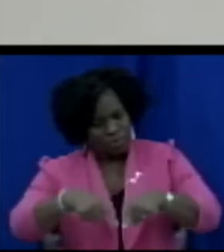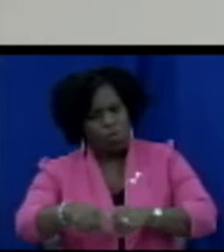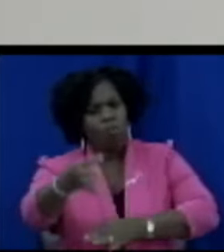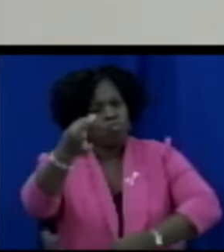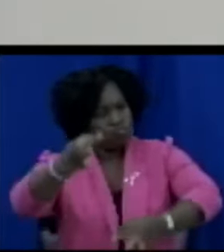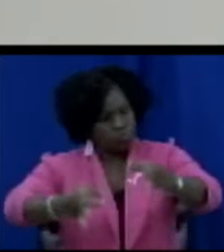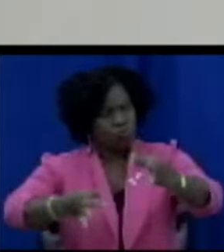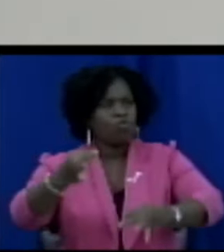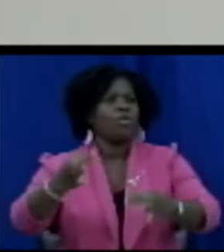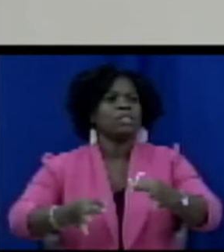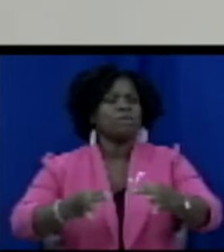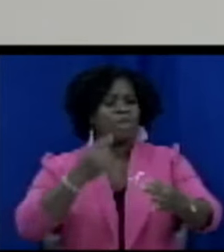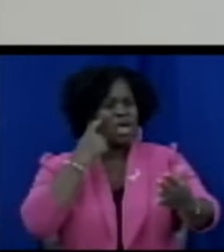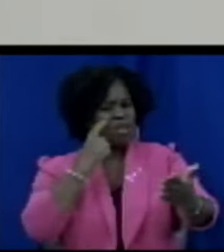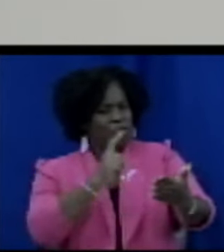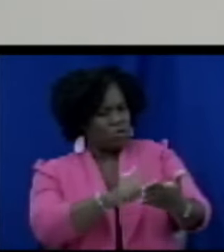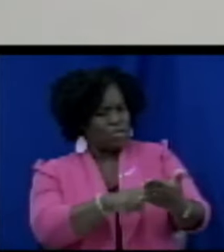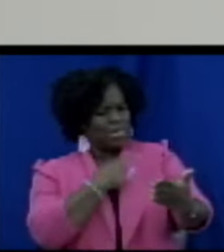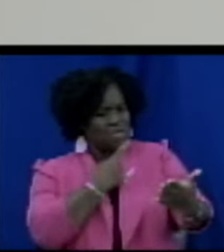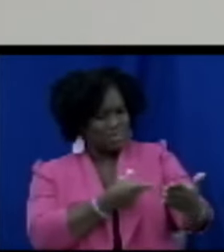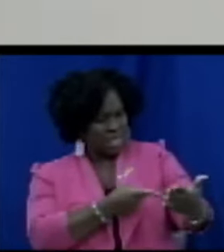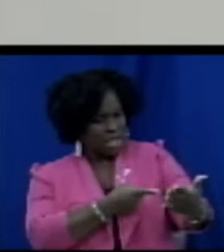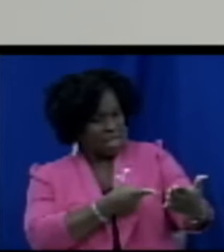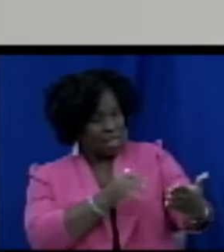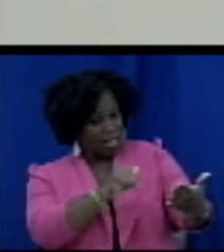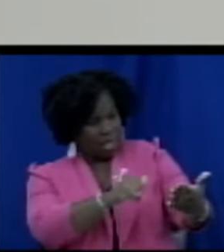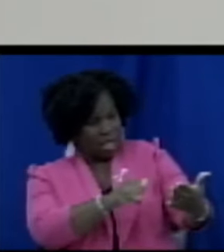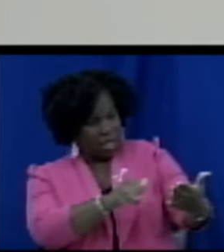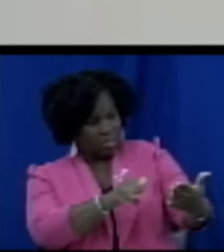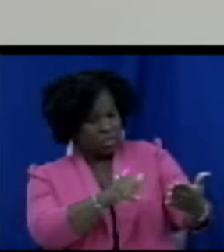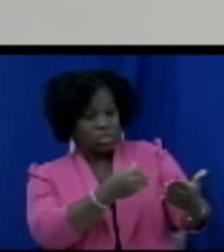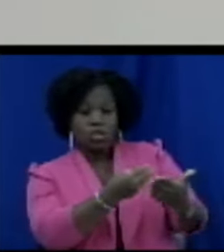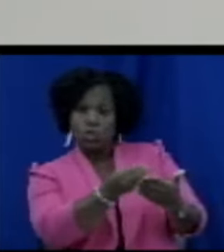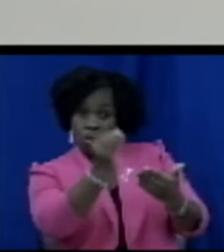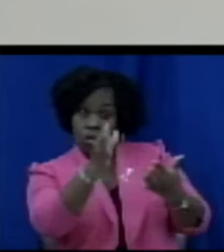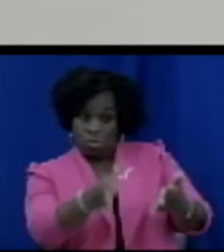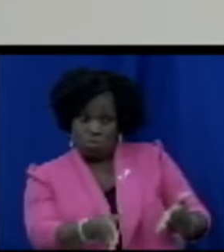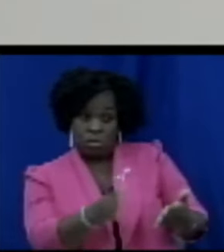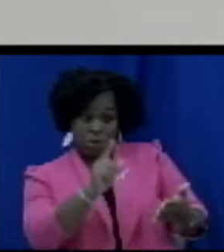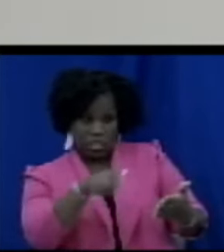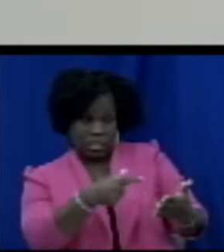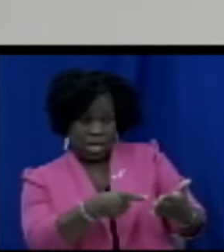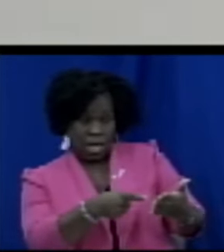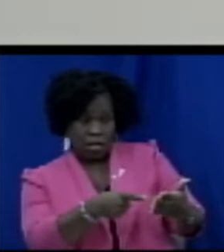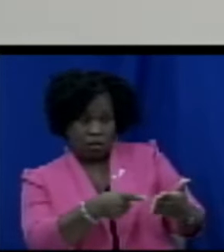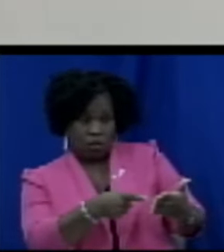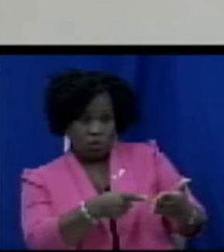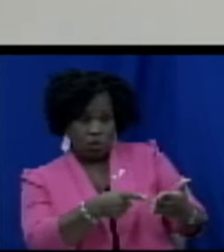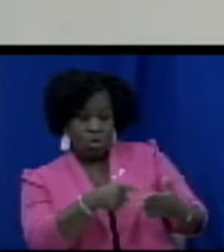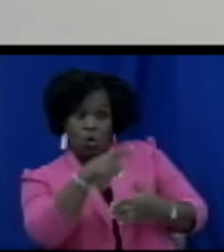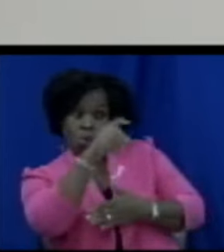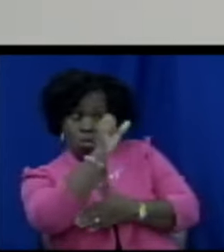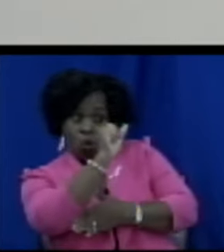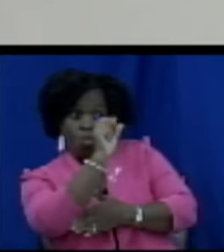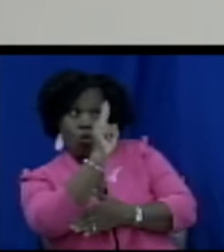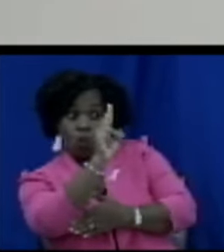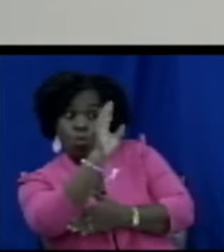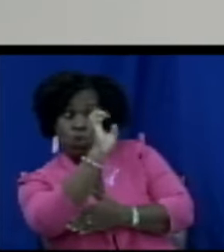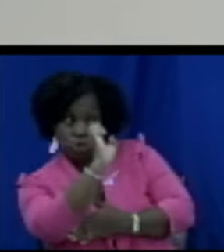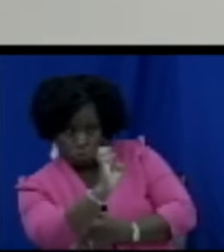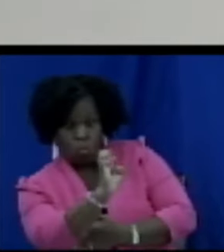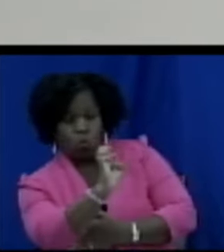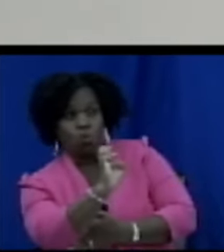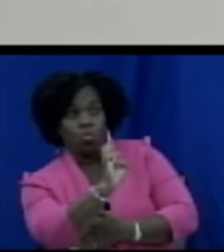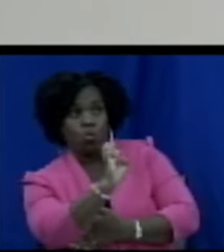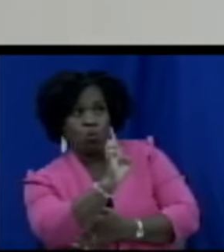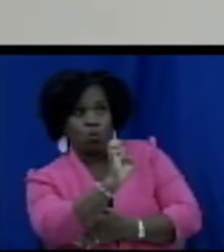consumer can actually file a civil complaint or criminal complaint in the court and